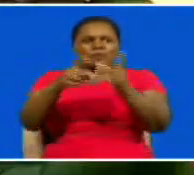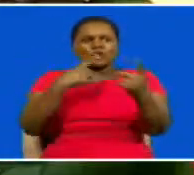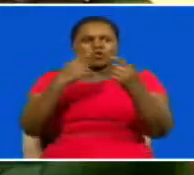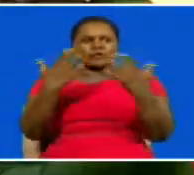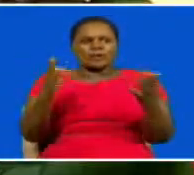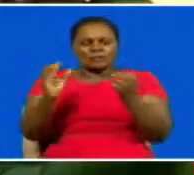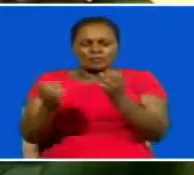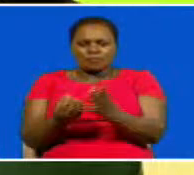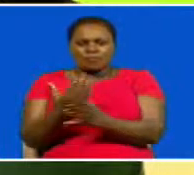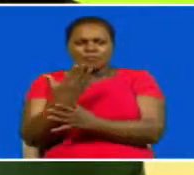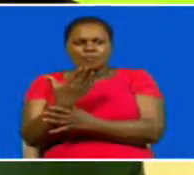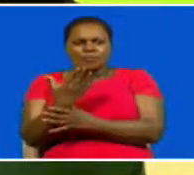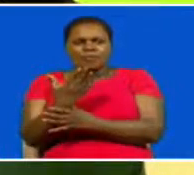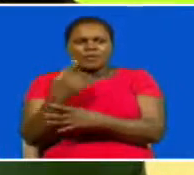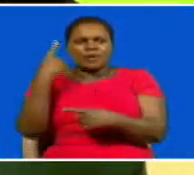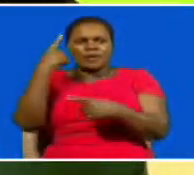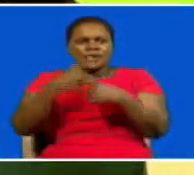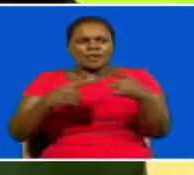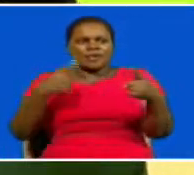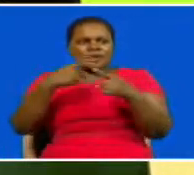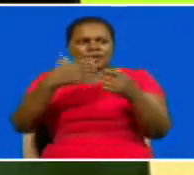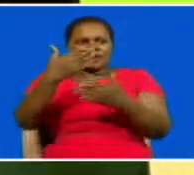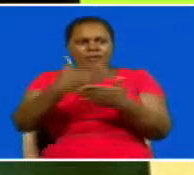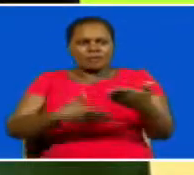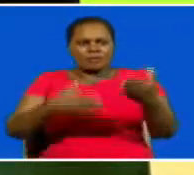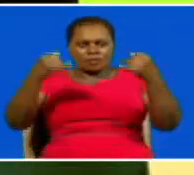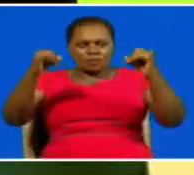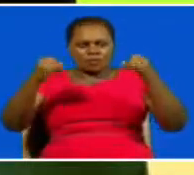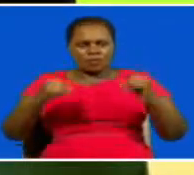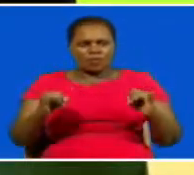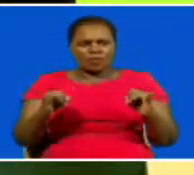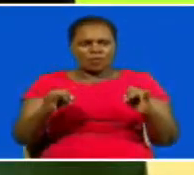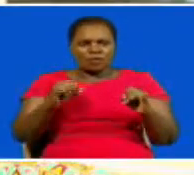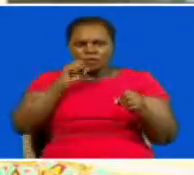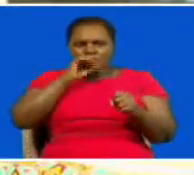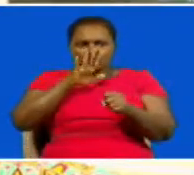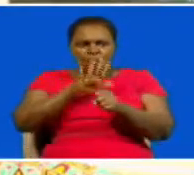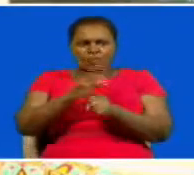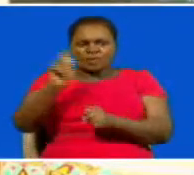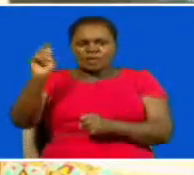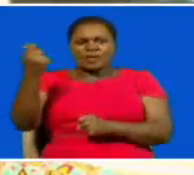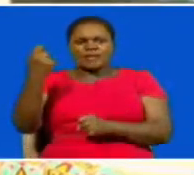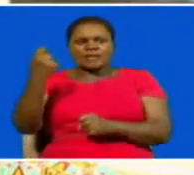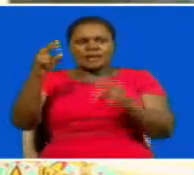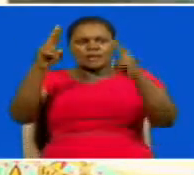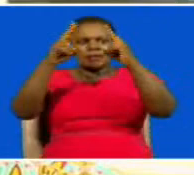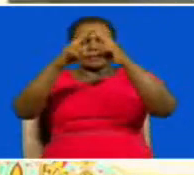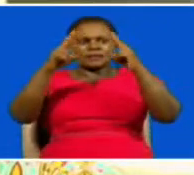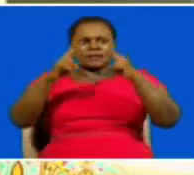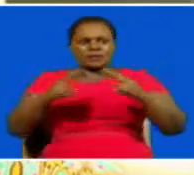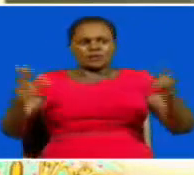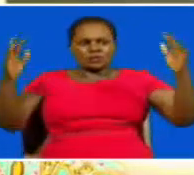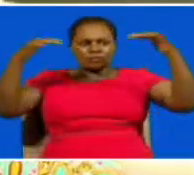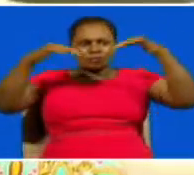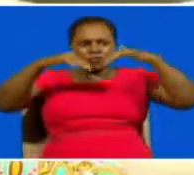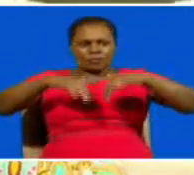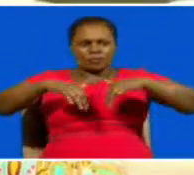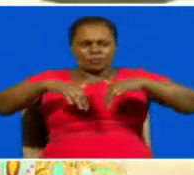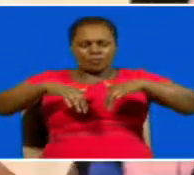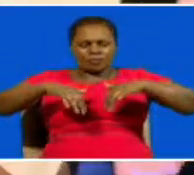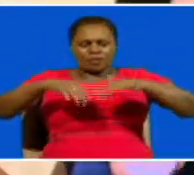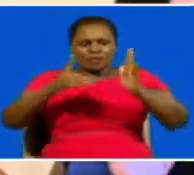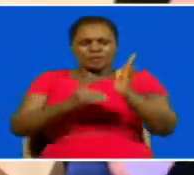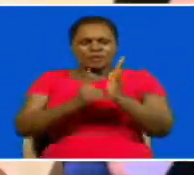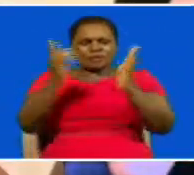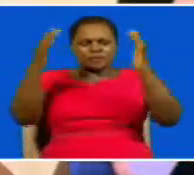speaking during the launch of the annual report on the implementation of the commitments made by kenya at the international conference on population and